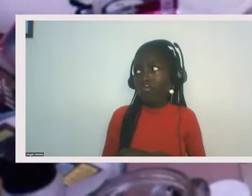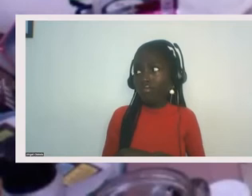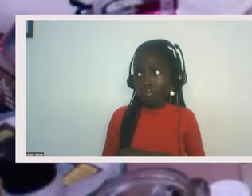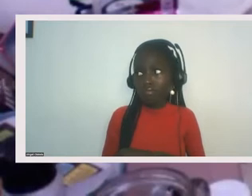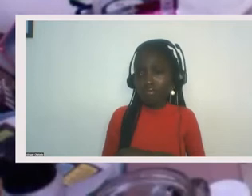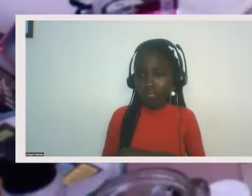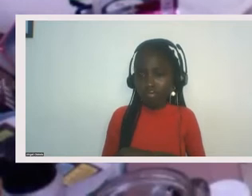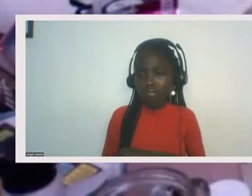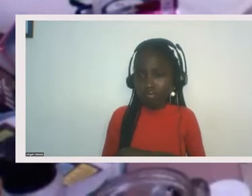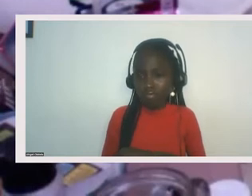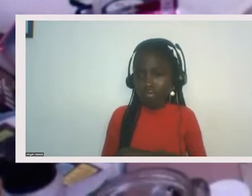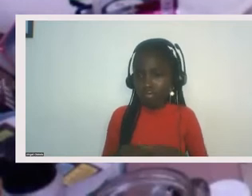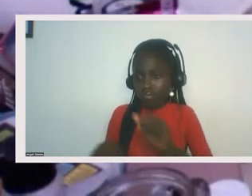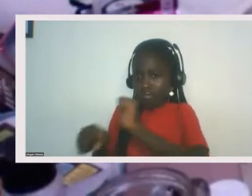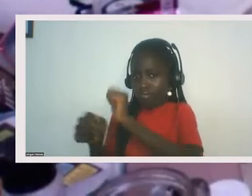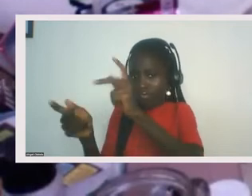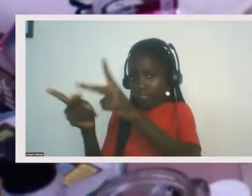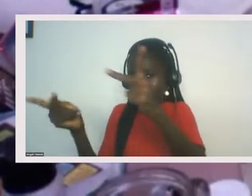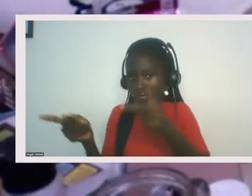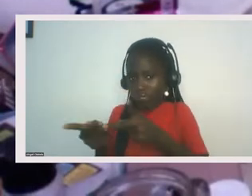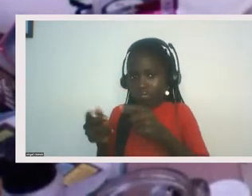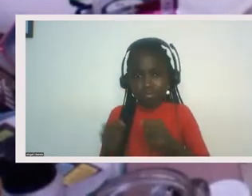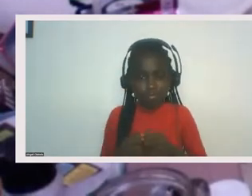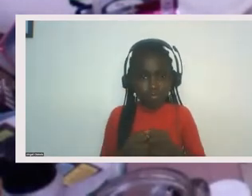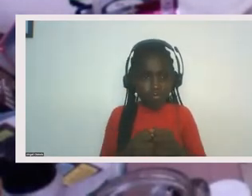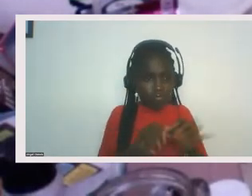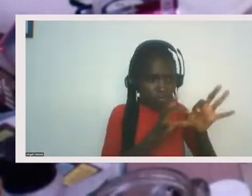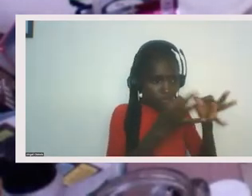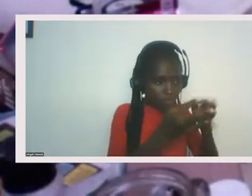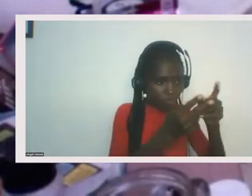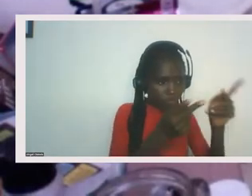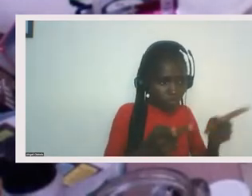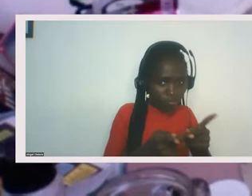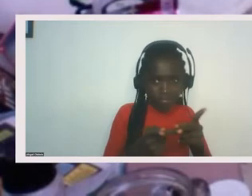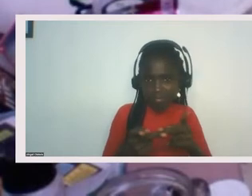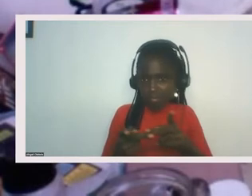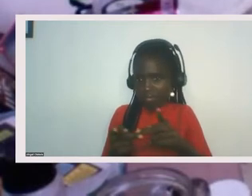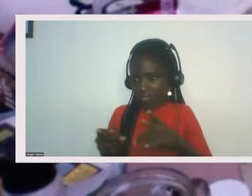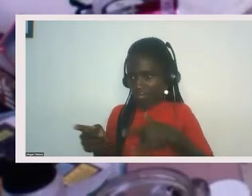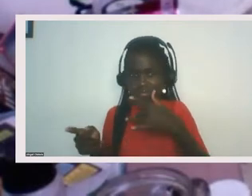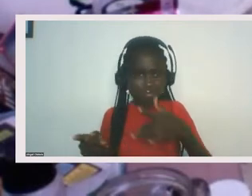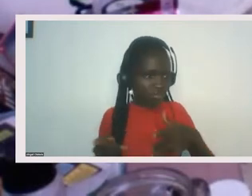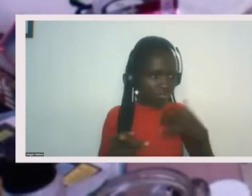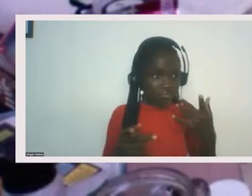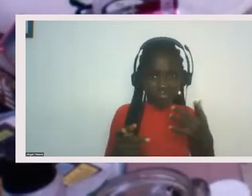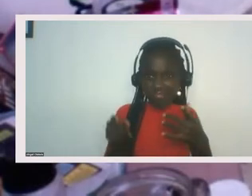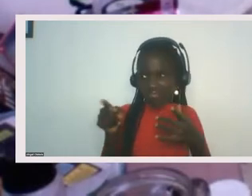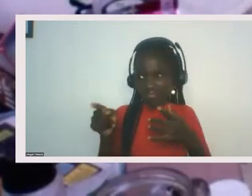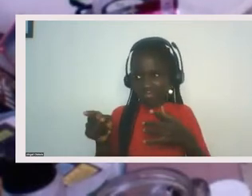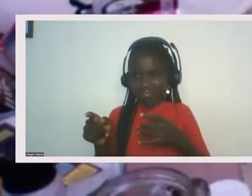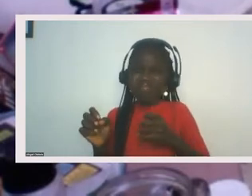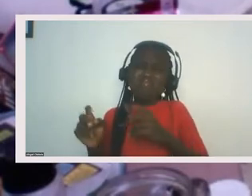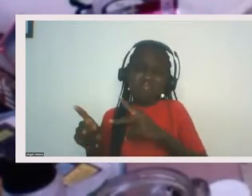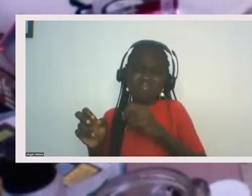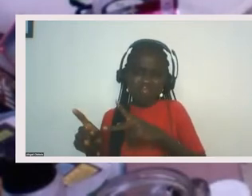you at work versus the rest of the world. Yeah. We call it racism all the time now. It's like on Tik TOK. It's really, we do it. We, we